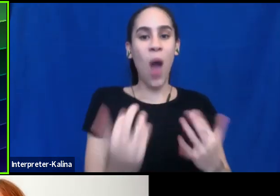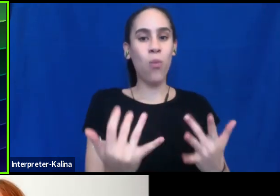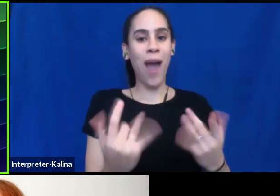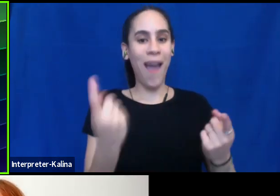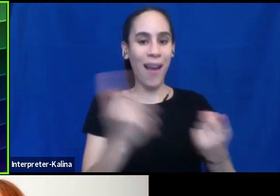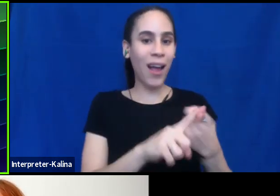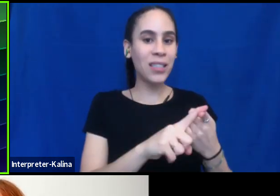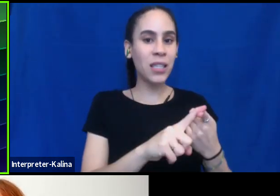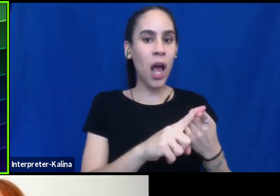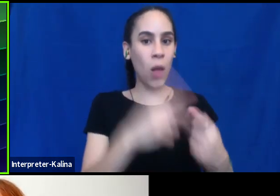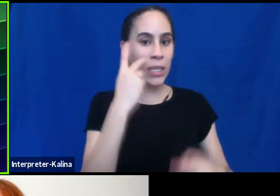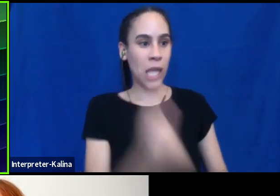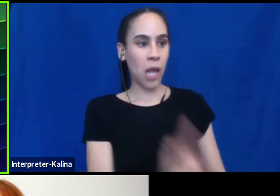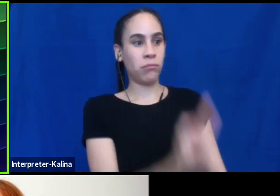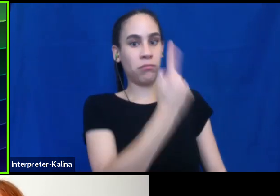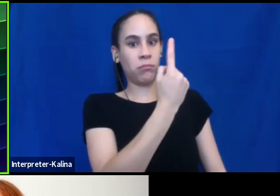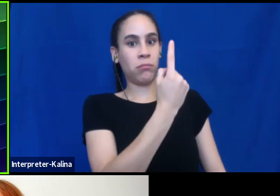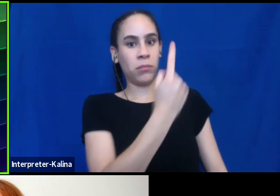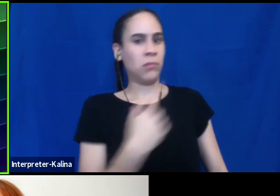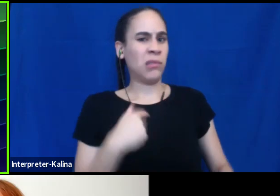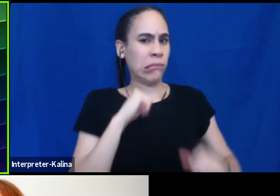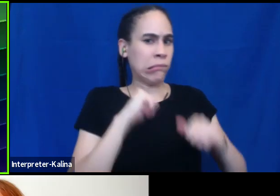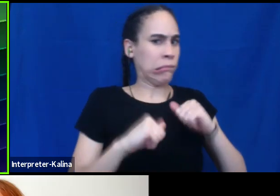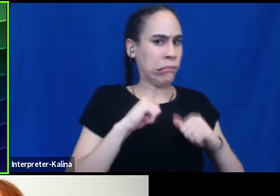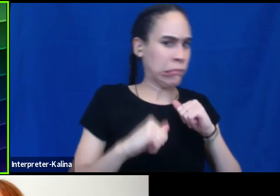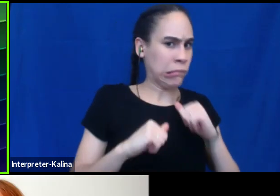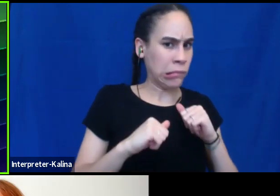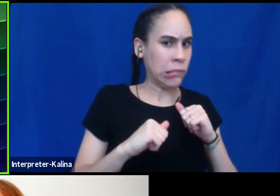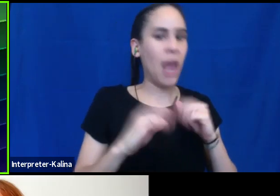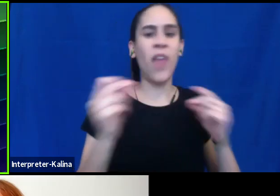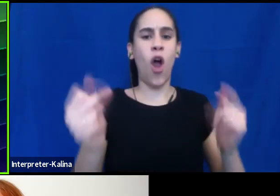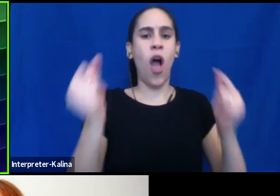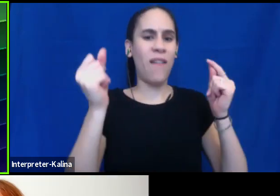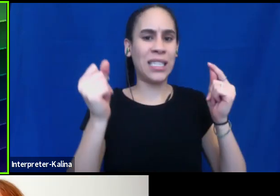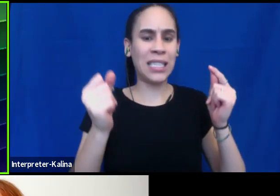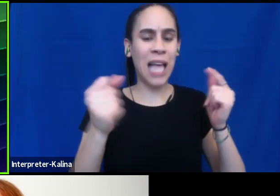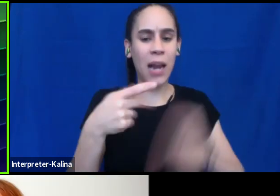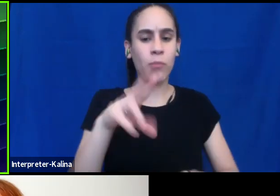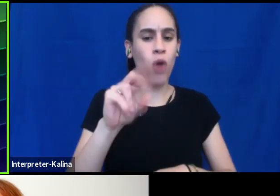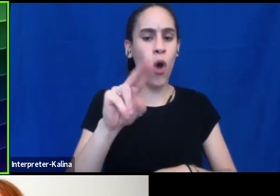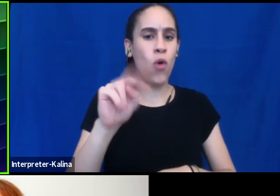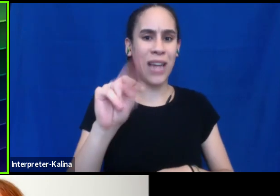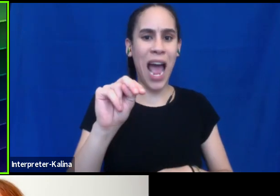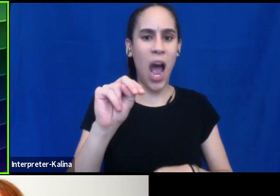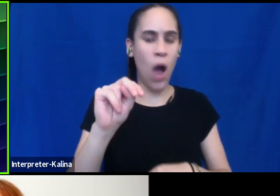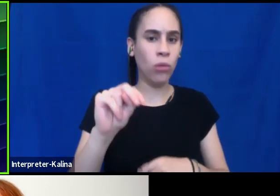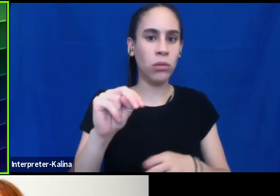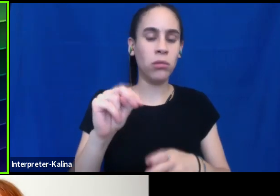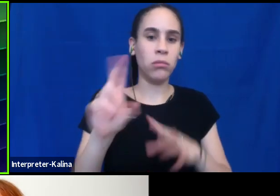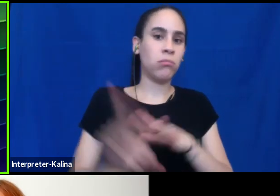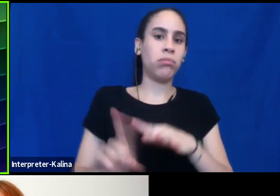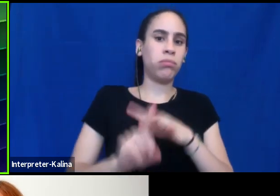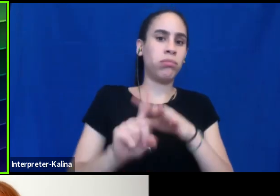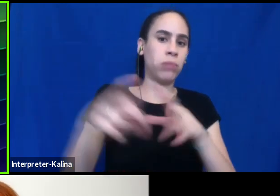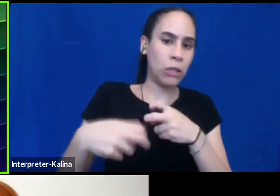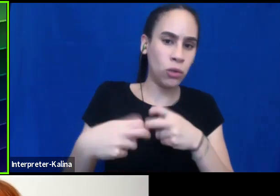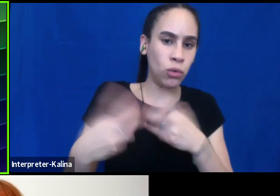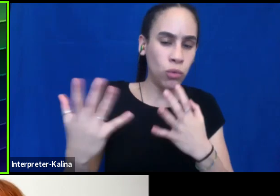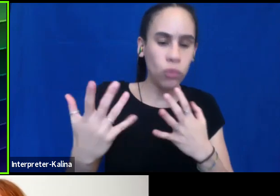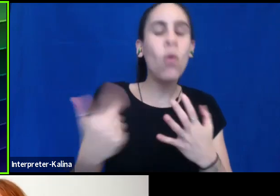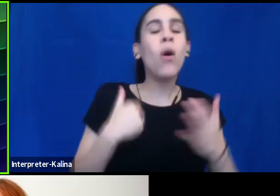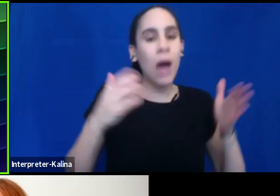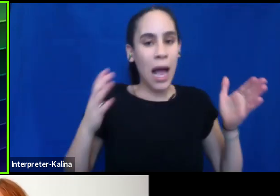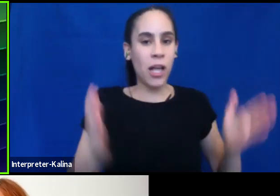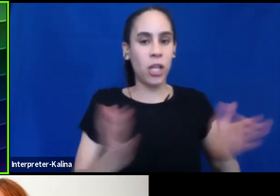you know, see the one person who we're not quite sure. And then all of a sudden pronouns become an issue, which is why, um, I, I do encourage people to,